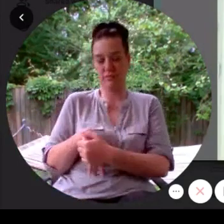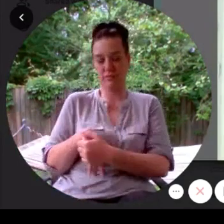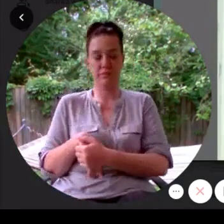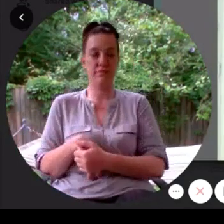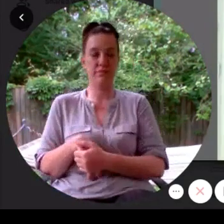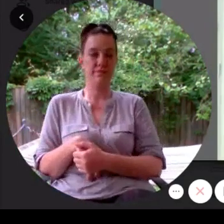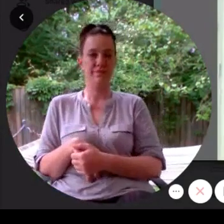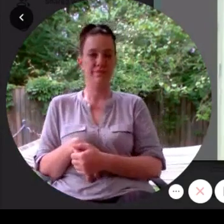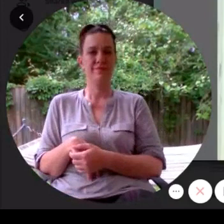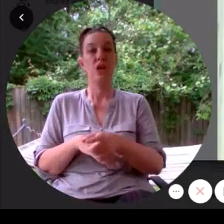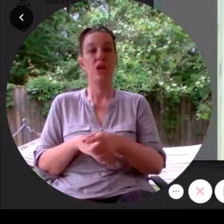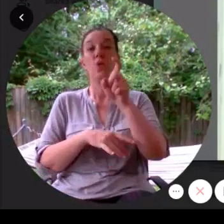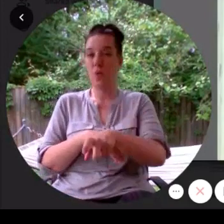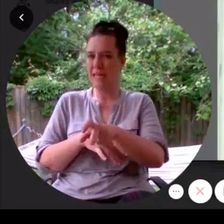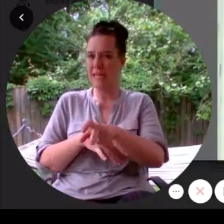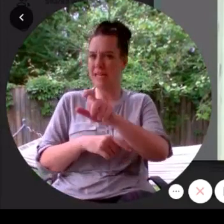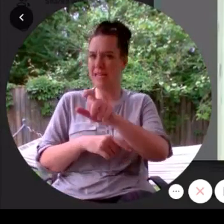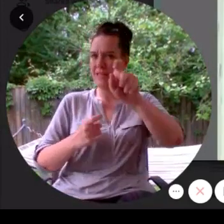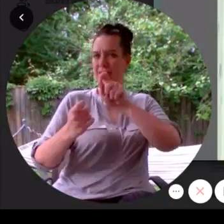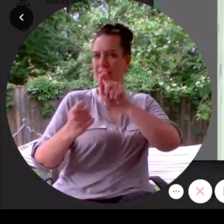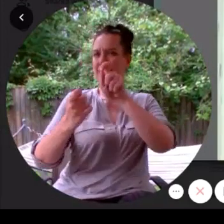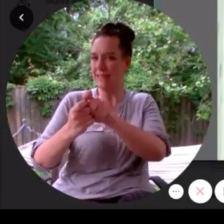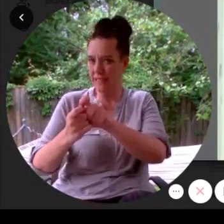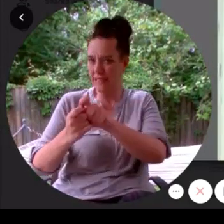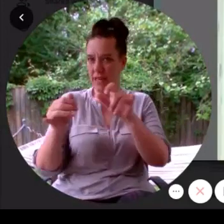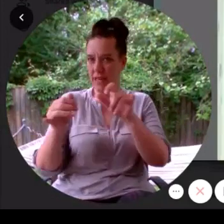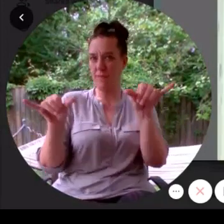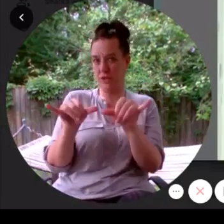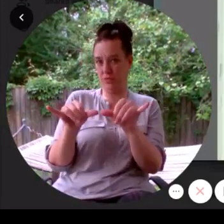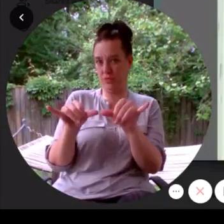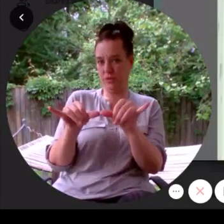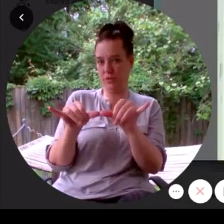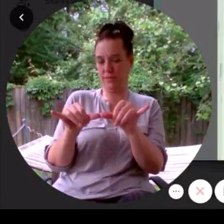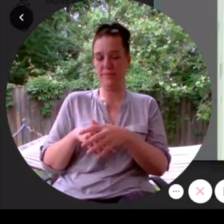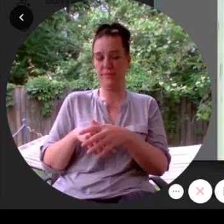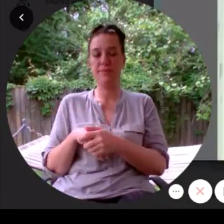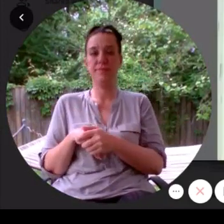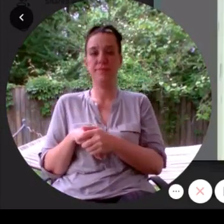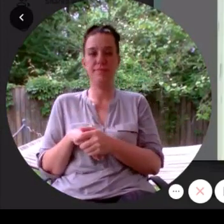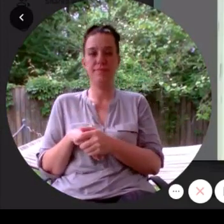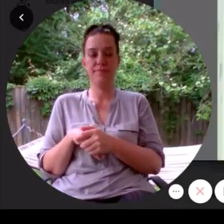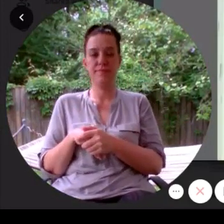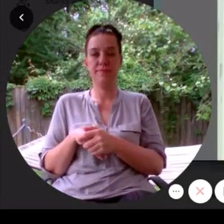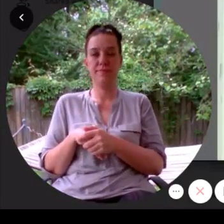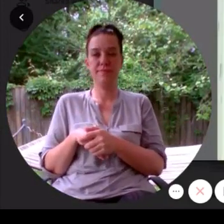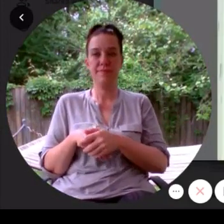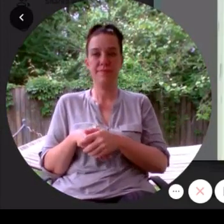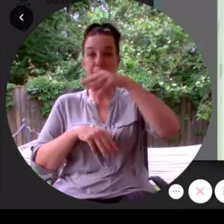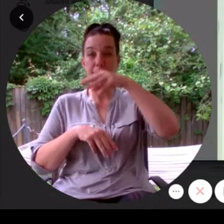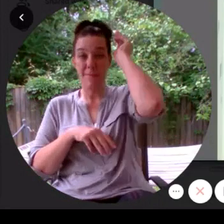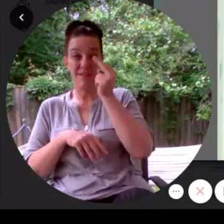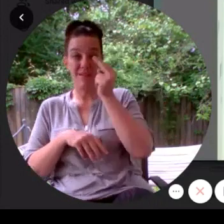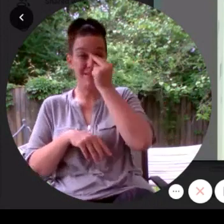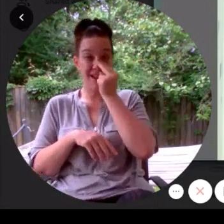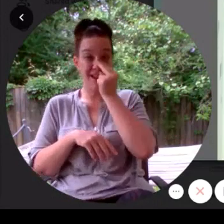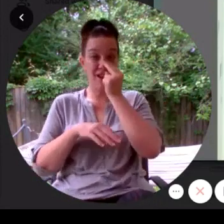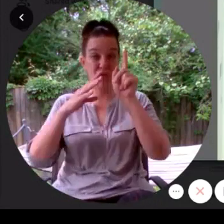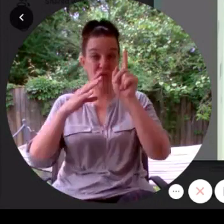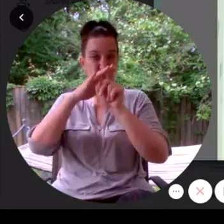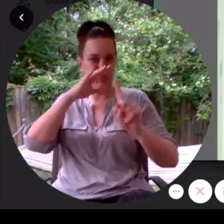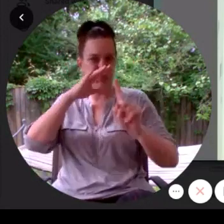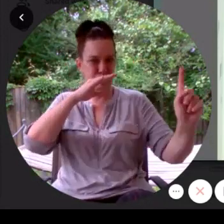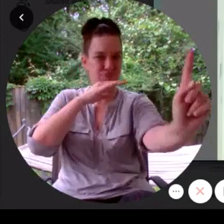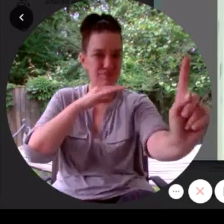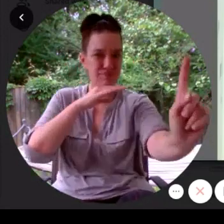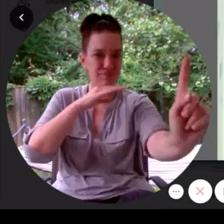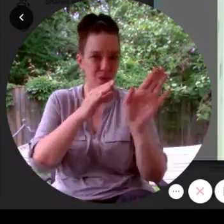We need an exact measurement. He and Miles disappeared around the